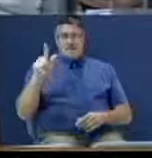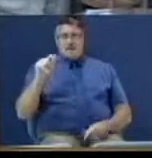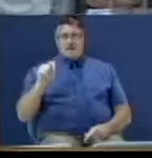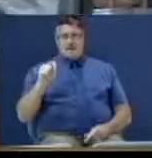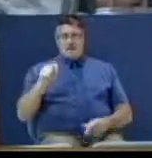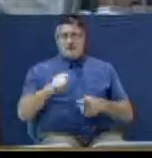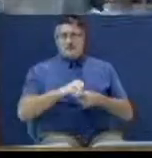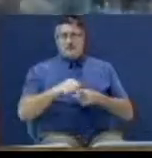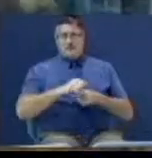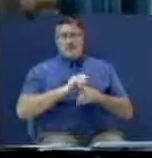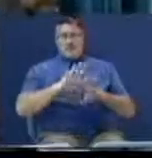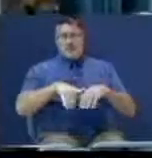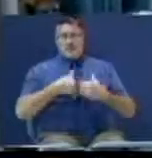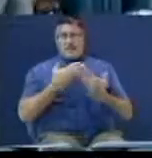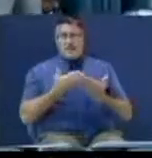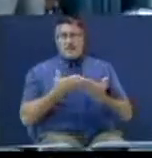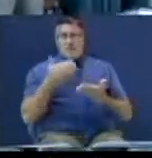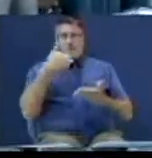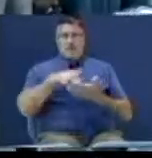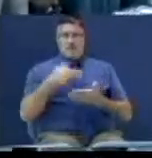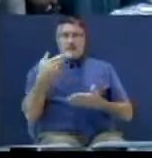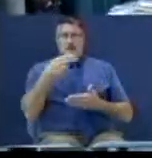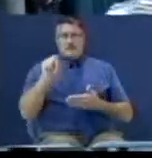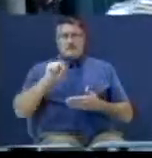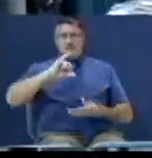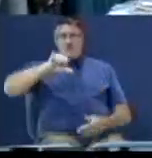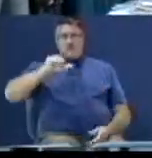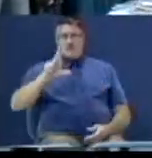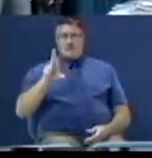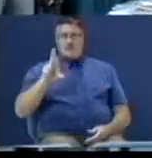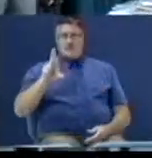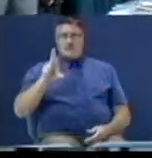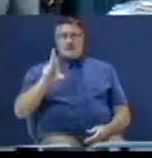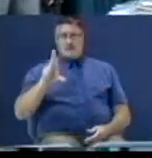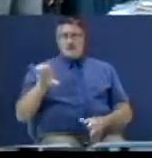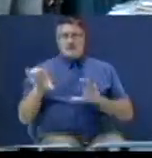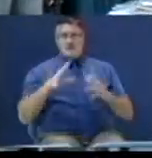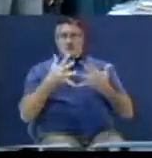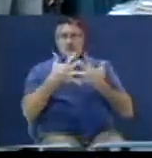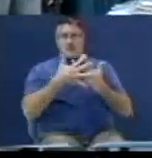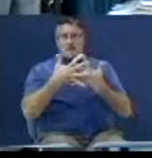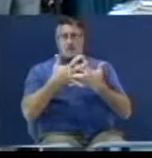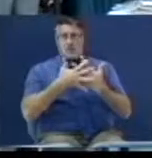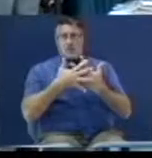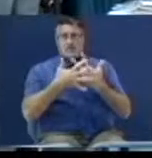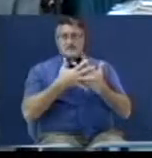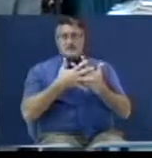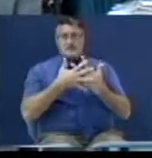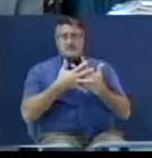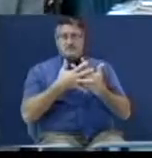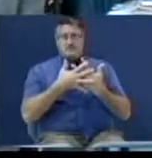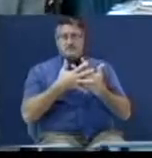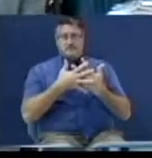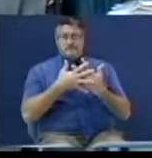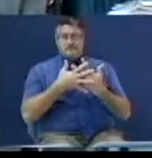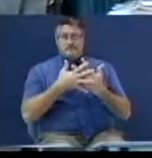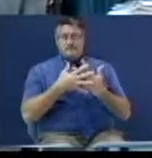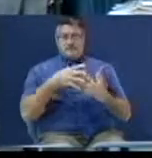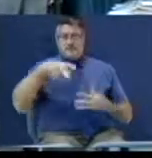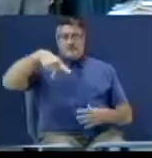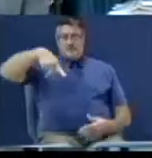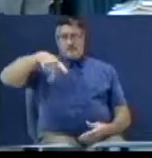gonna train you on how to go into the high schools and the junior highs and do the prison prevention. Do y'all not understand this?